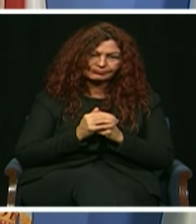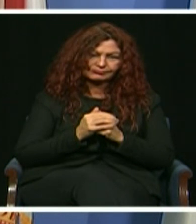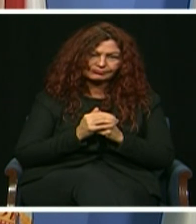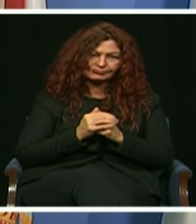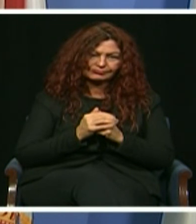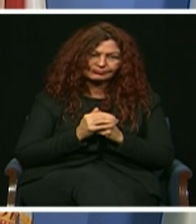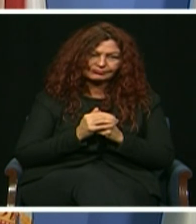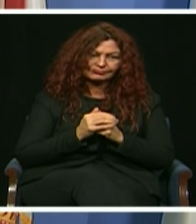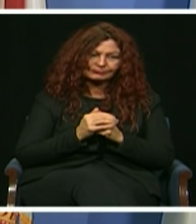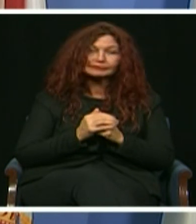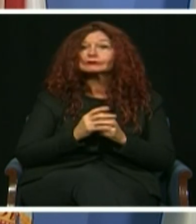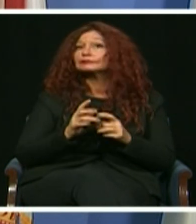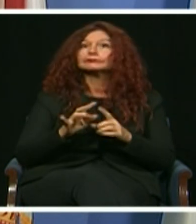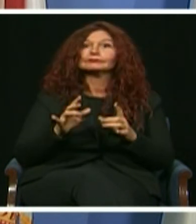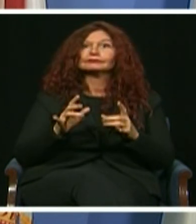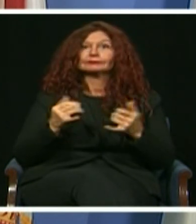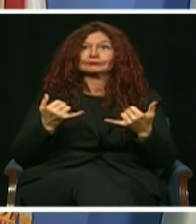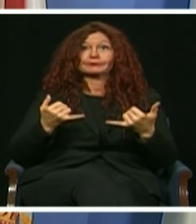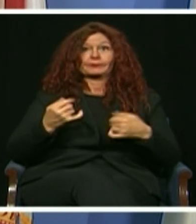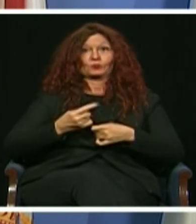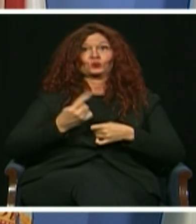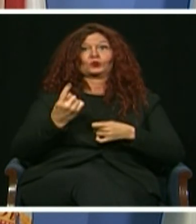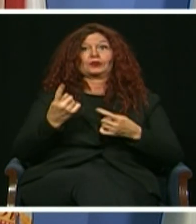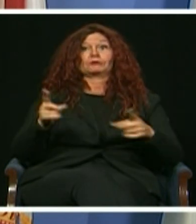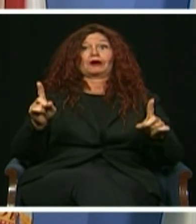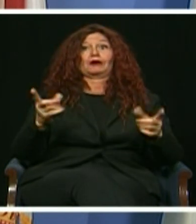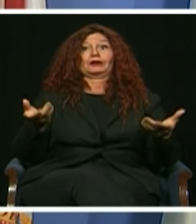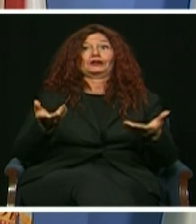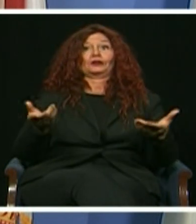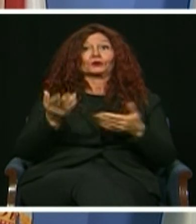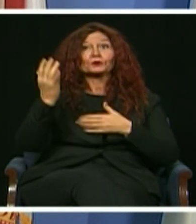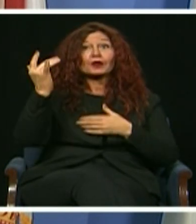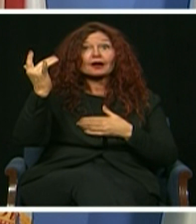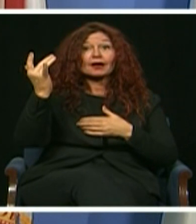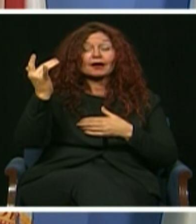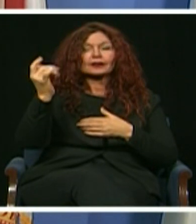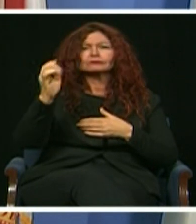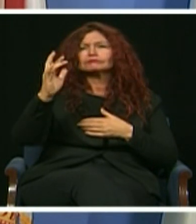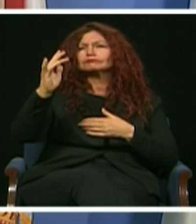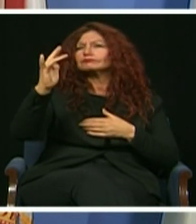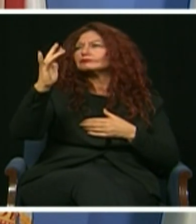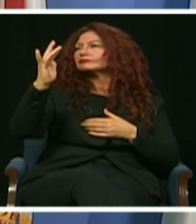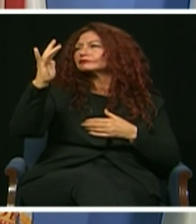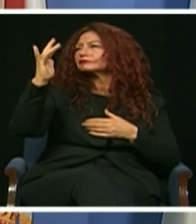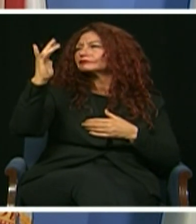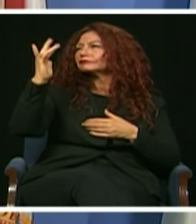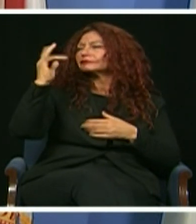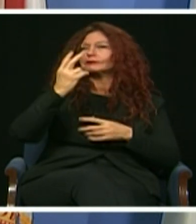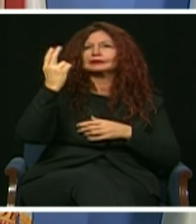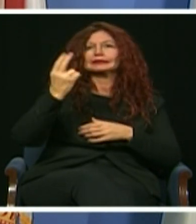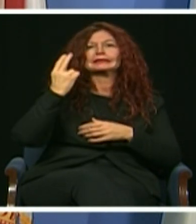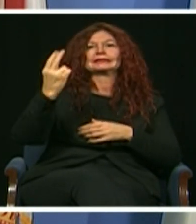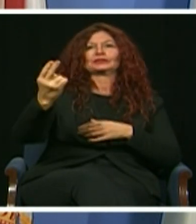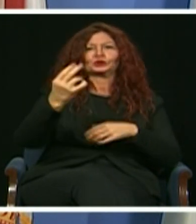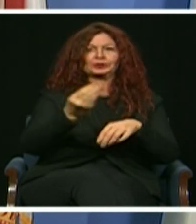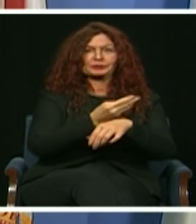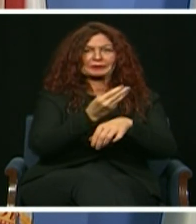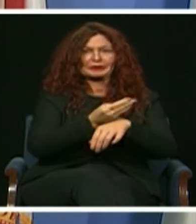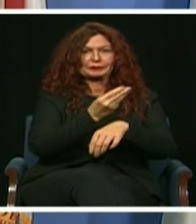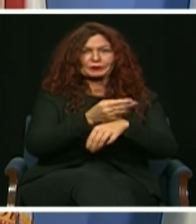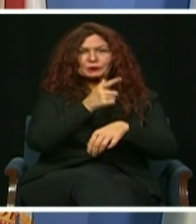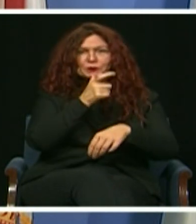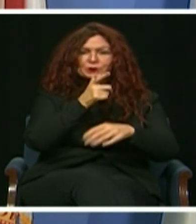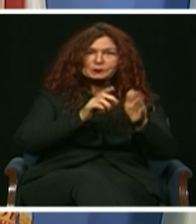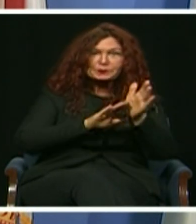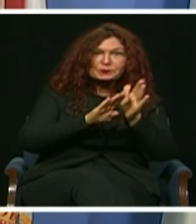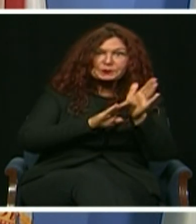We wouldn't be here today without generations of leaders who work together with relentless determination to transform our community from an